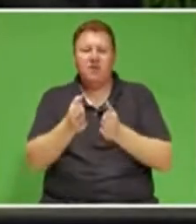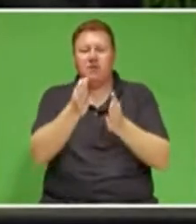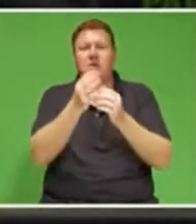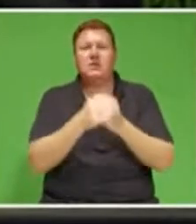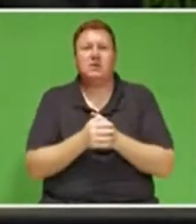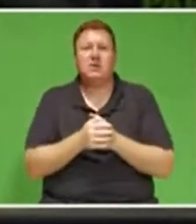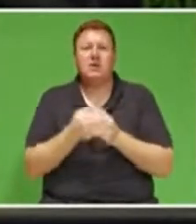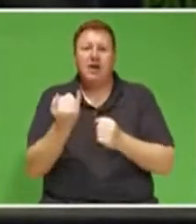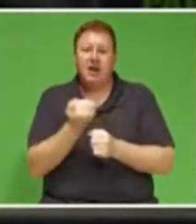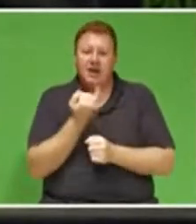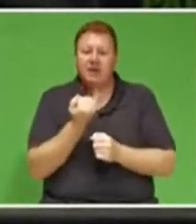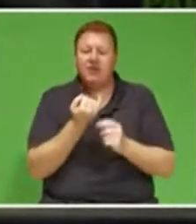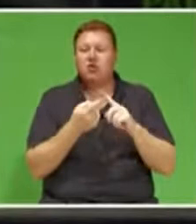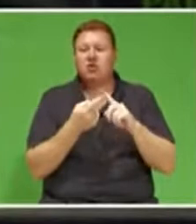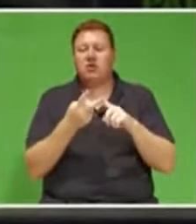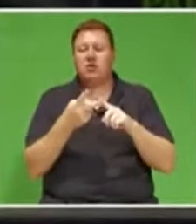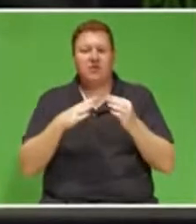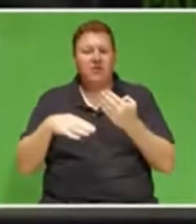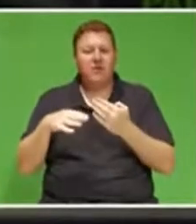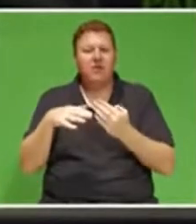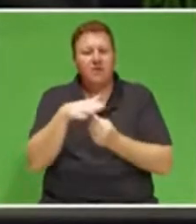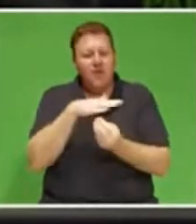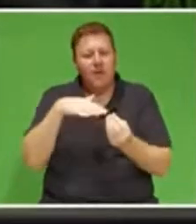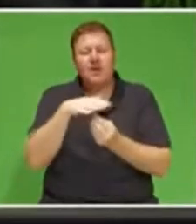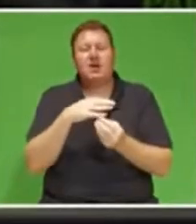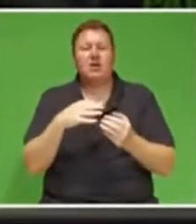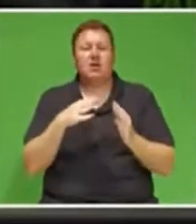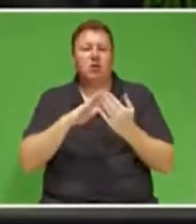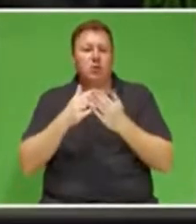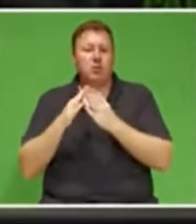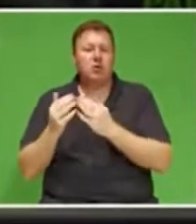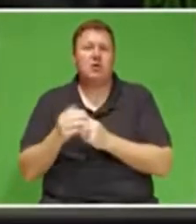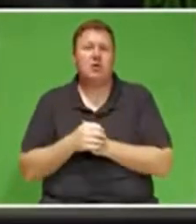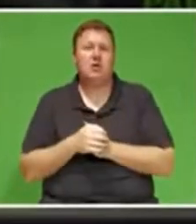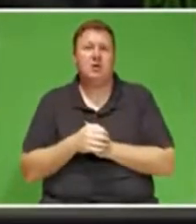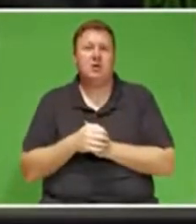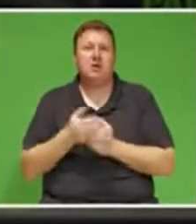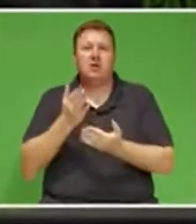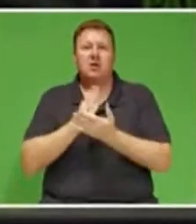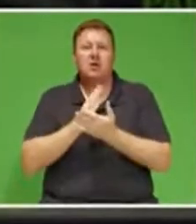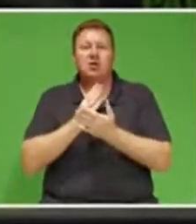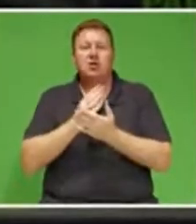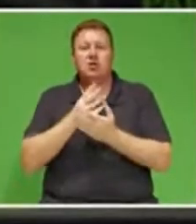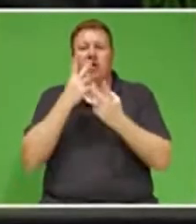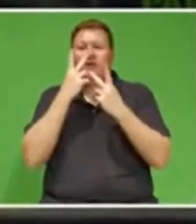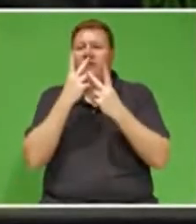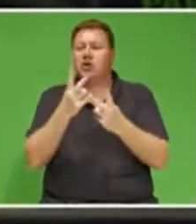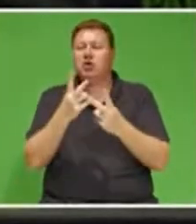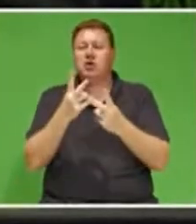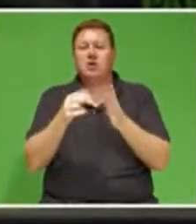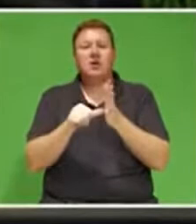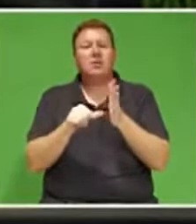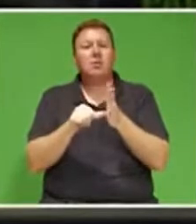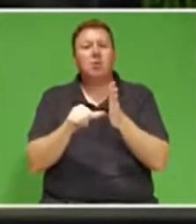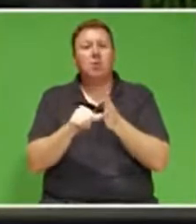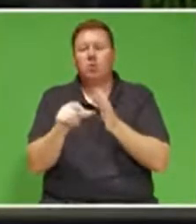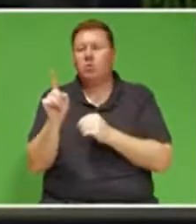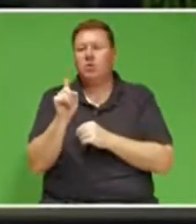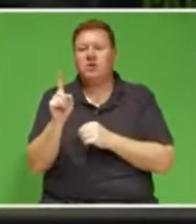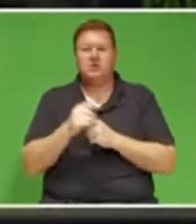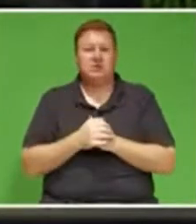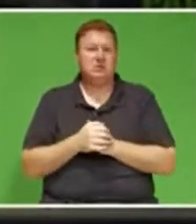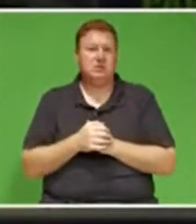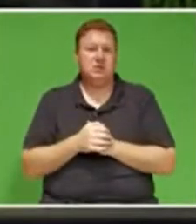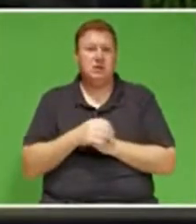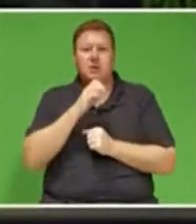families, and communities, and a shared vision of what is important and meaningful to us.